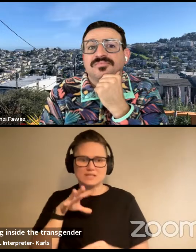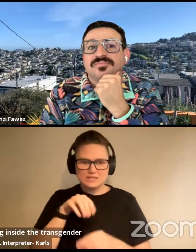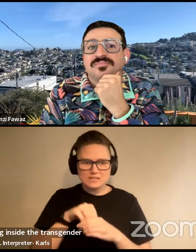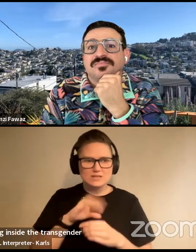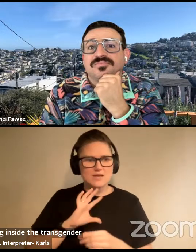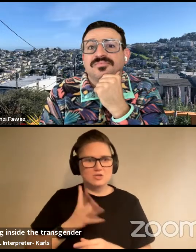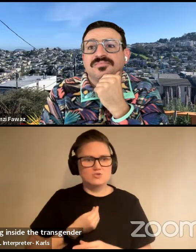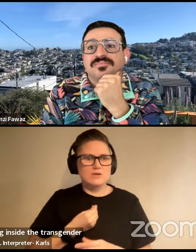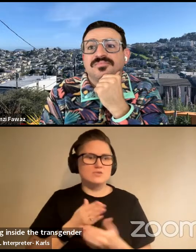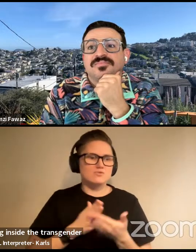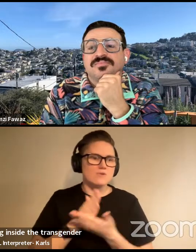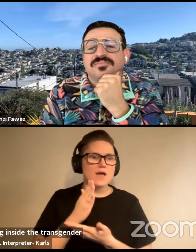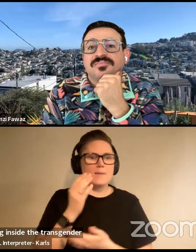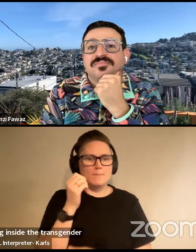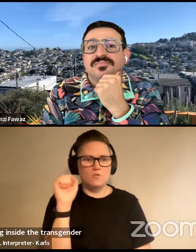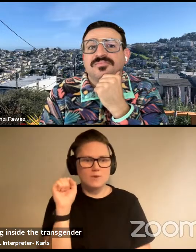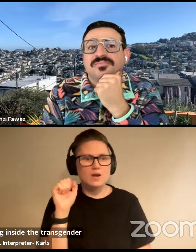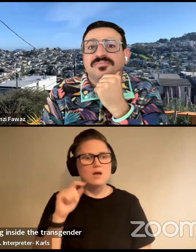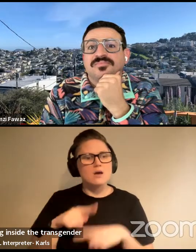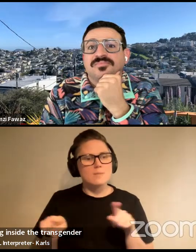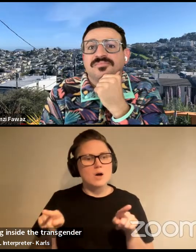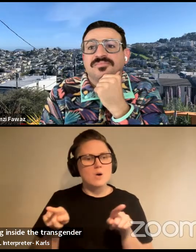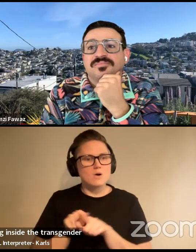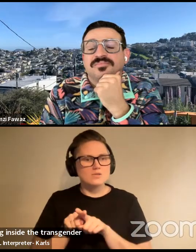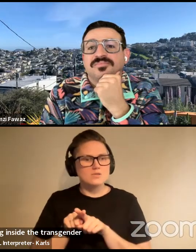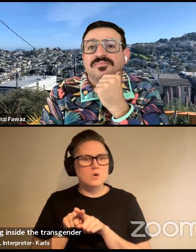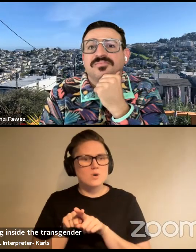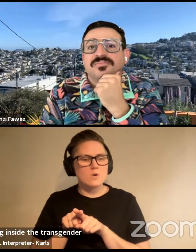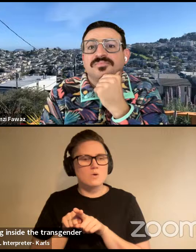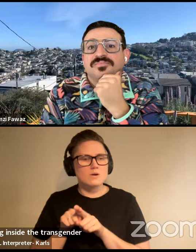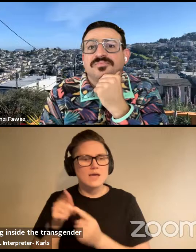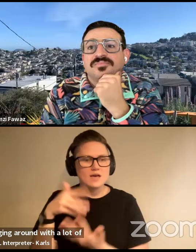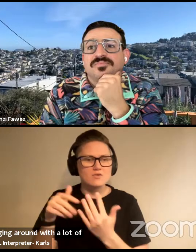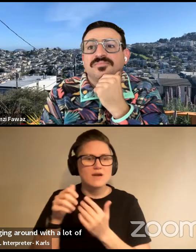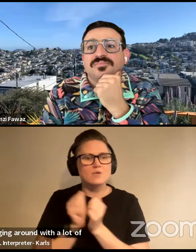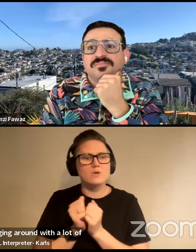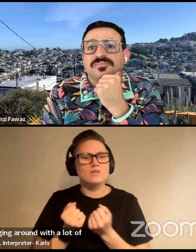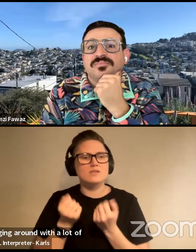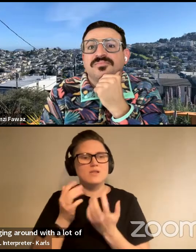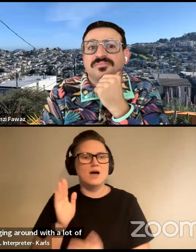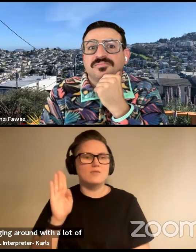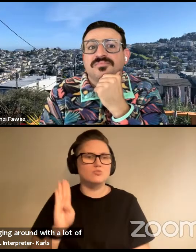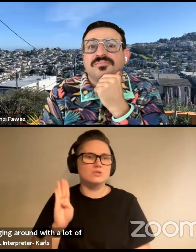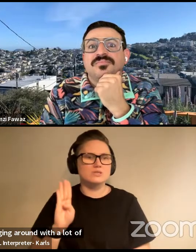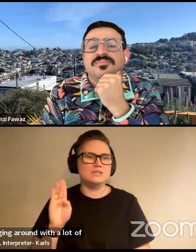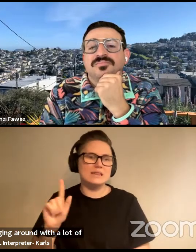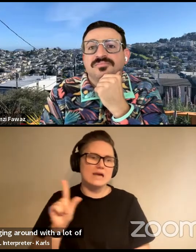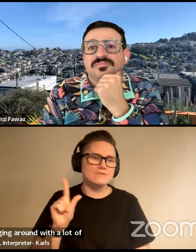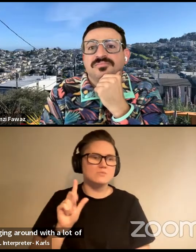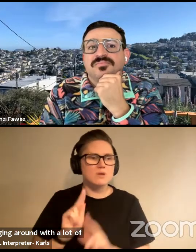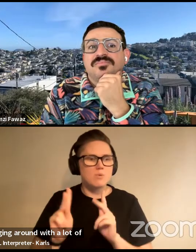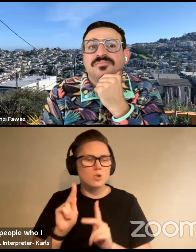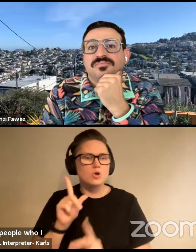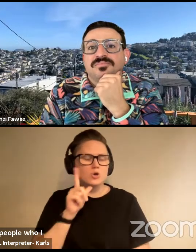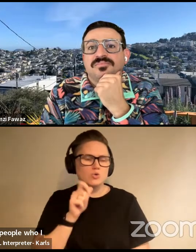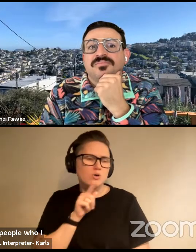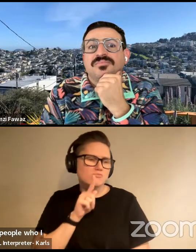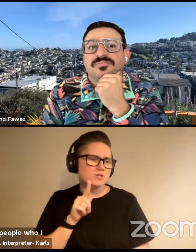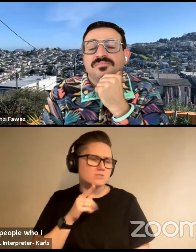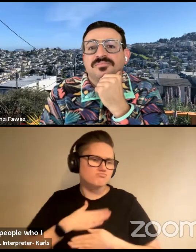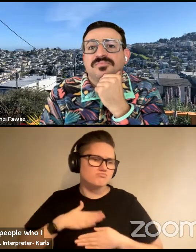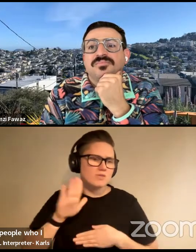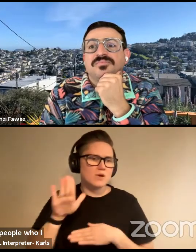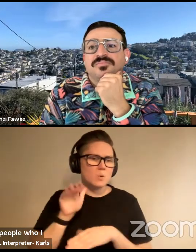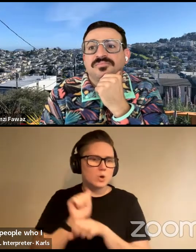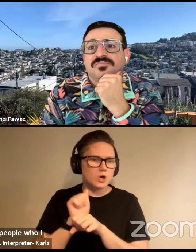but also hanging around with a lot of like Brooklyn lefty people, who I really like their work,